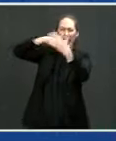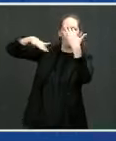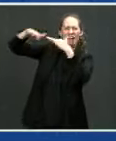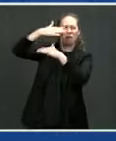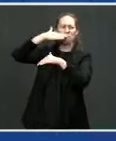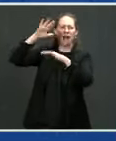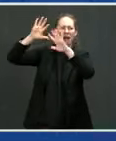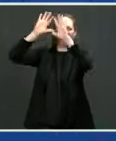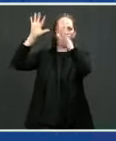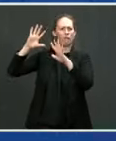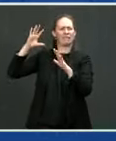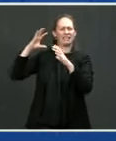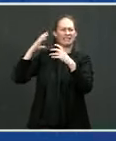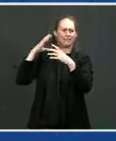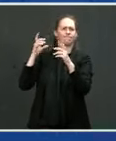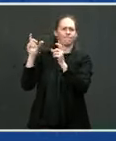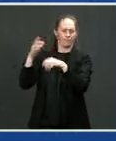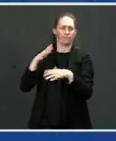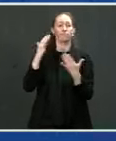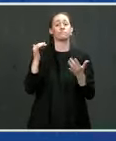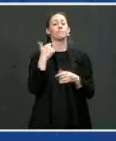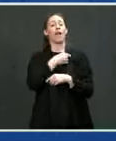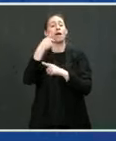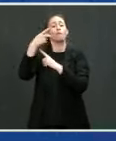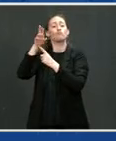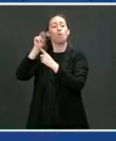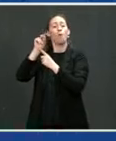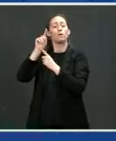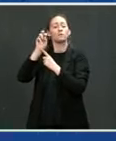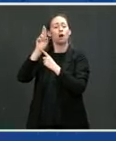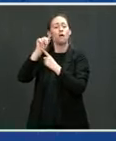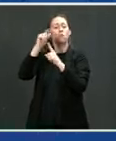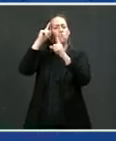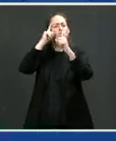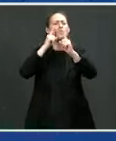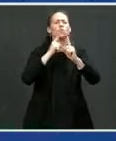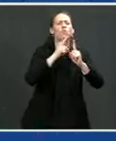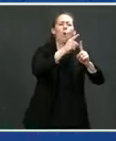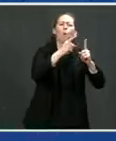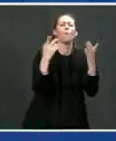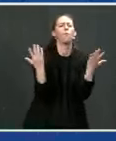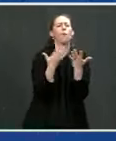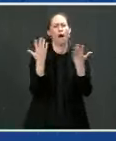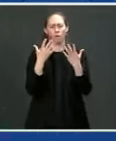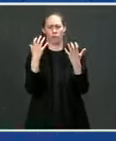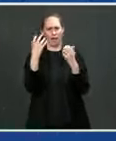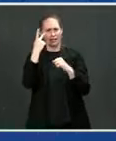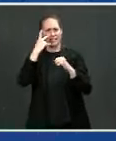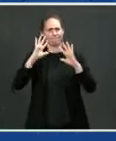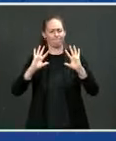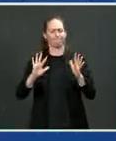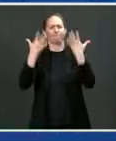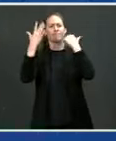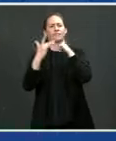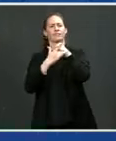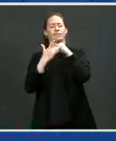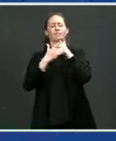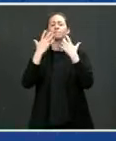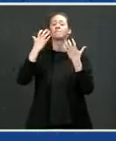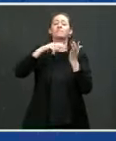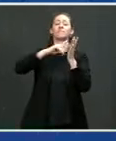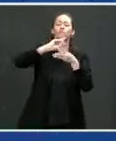Proterra's mission. Our mission is to advance EV technology to deliver the world's best performing commercial vehicles